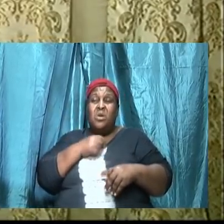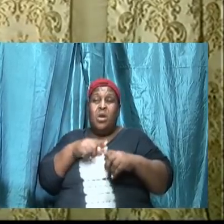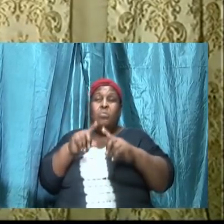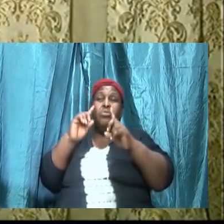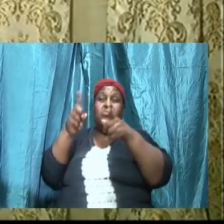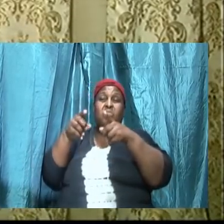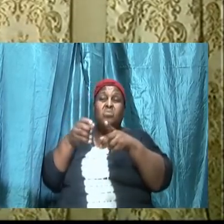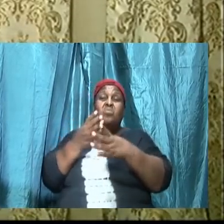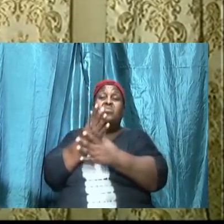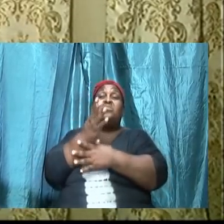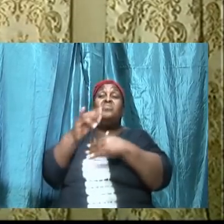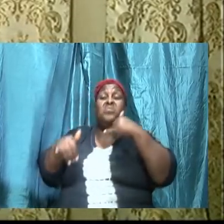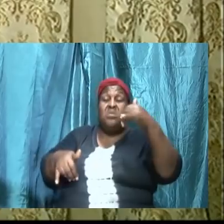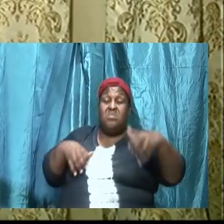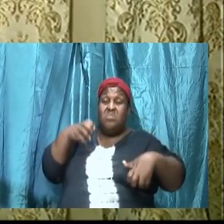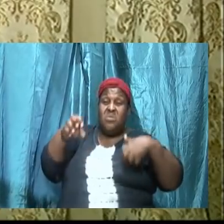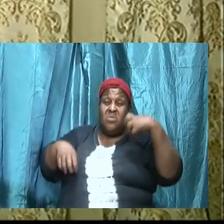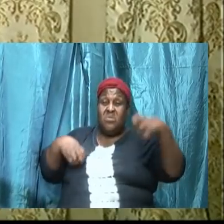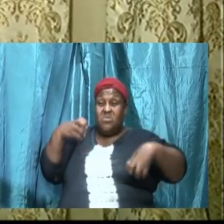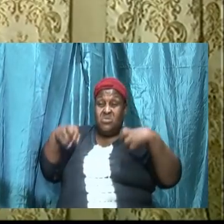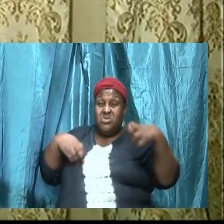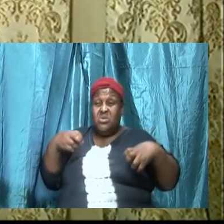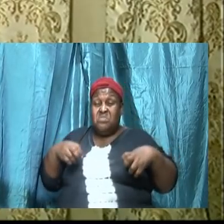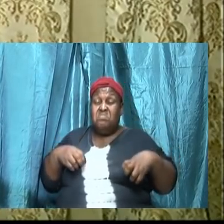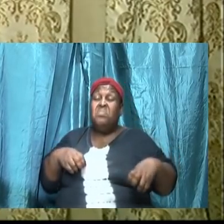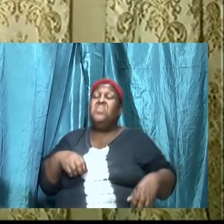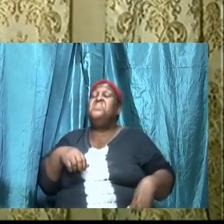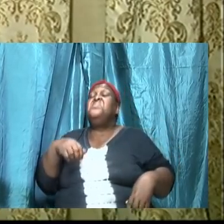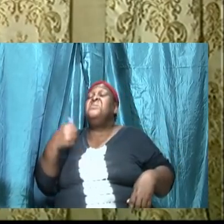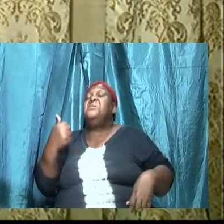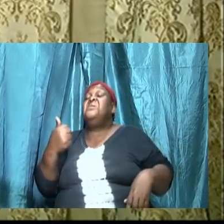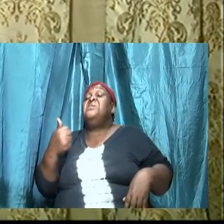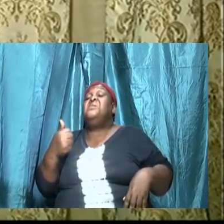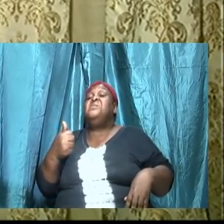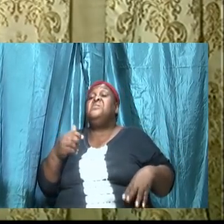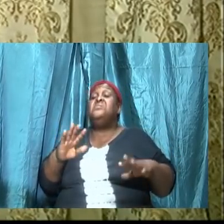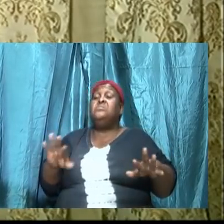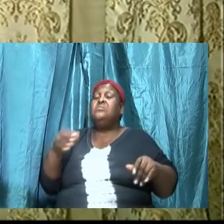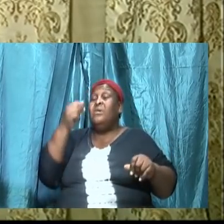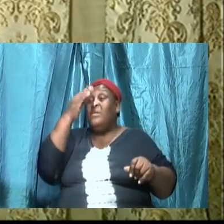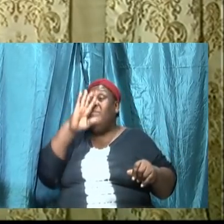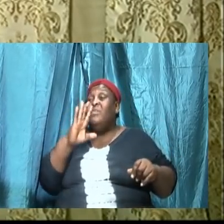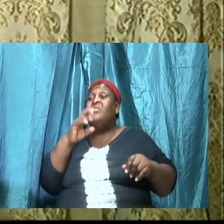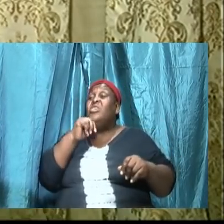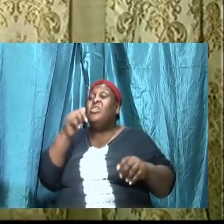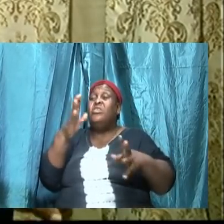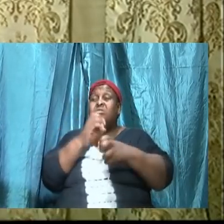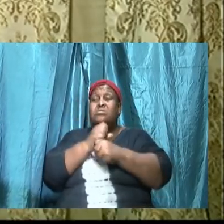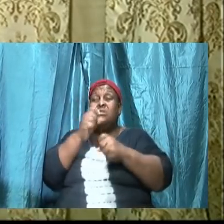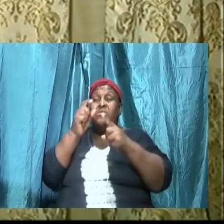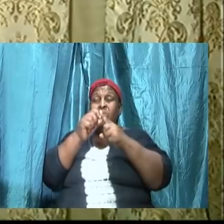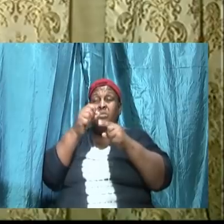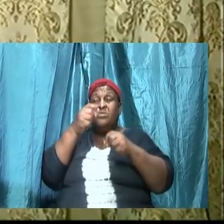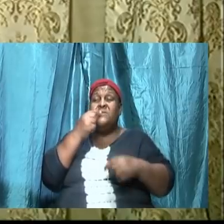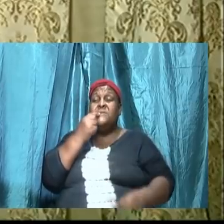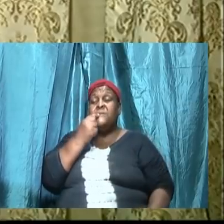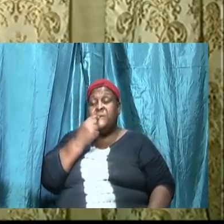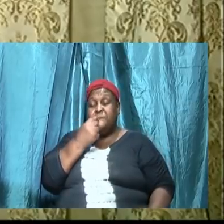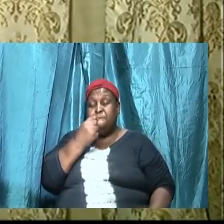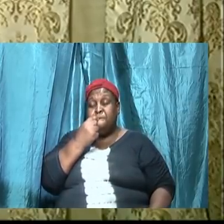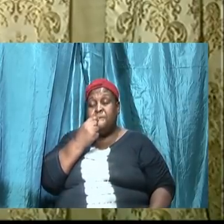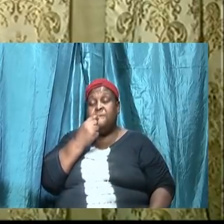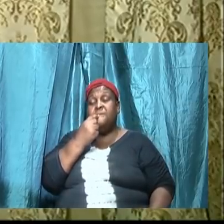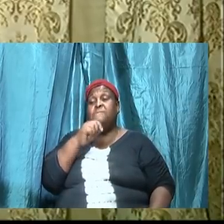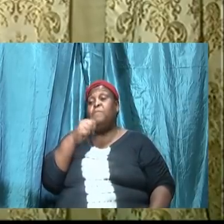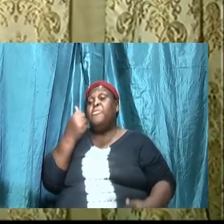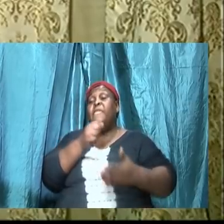of God, who do not take the word of God seriously, any saint, anywhere,